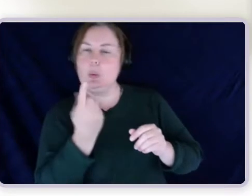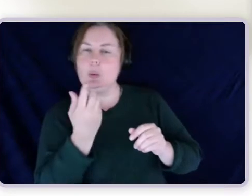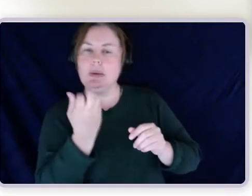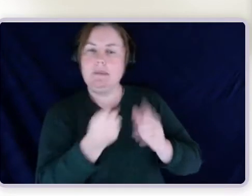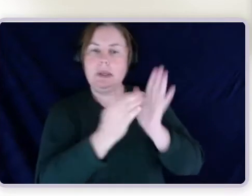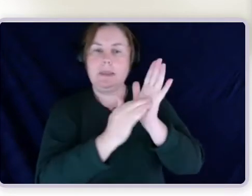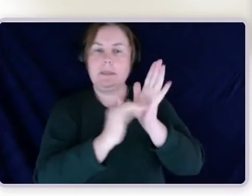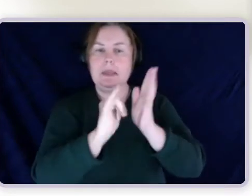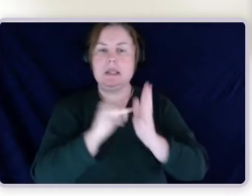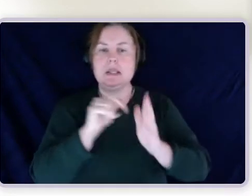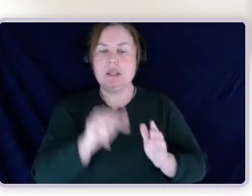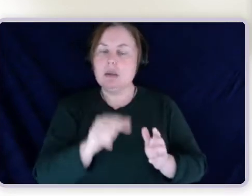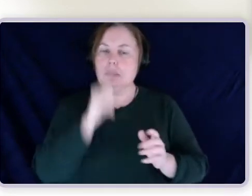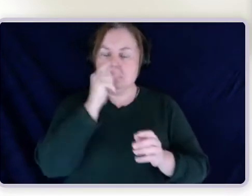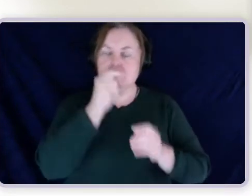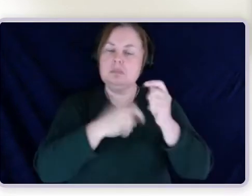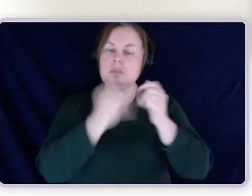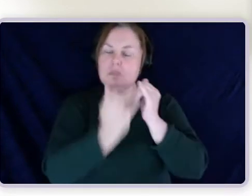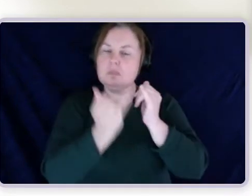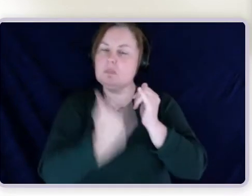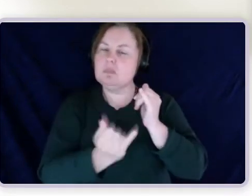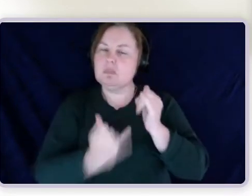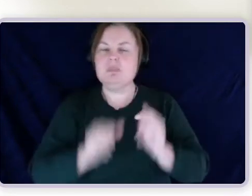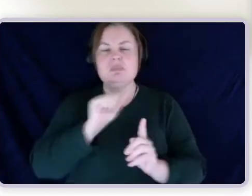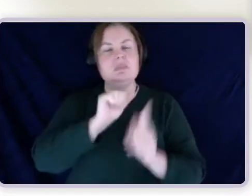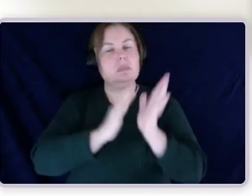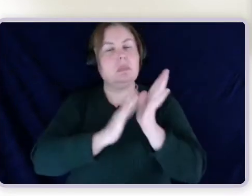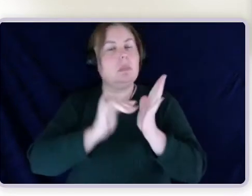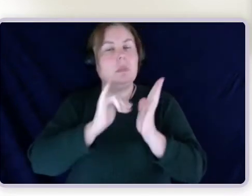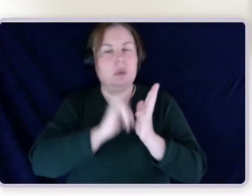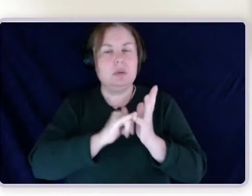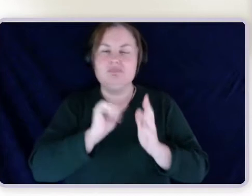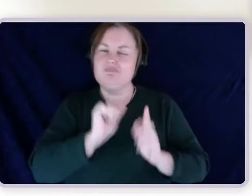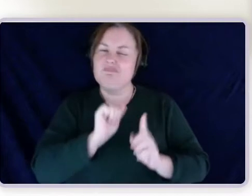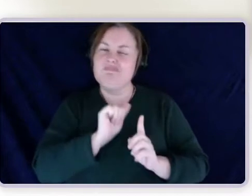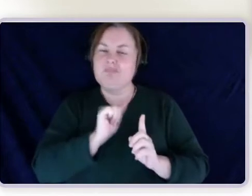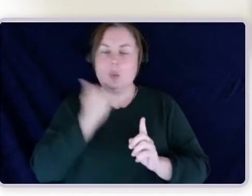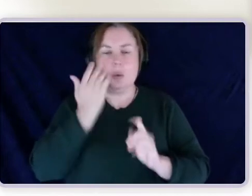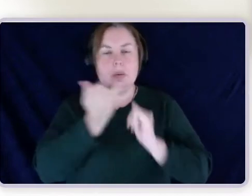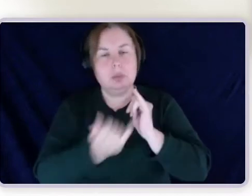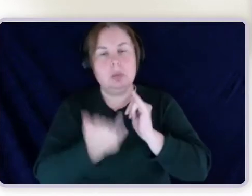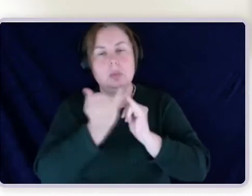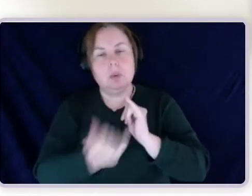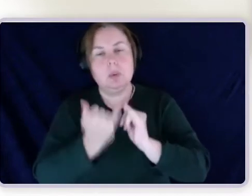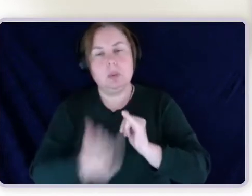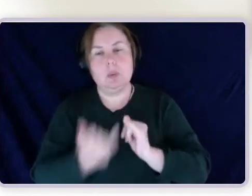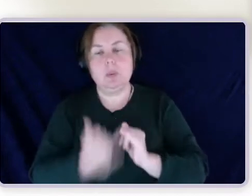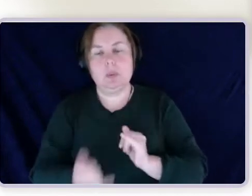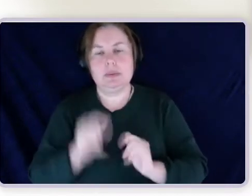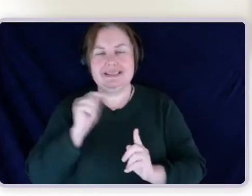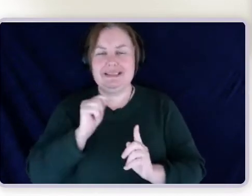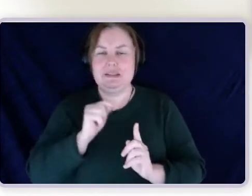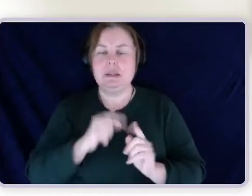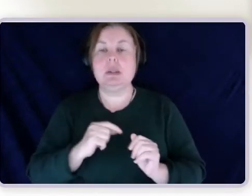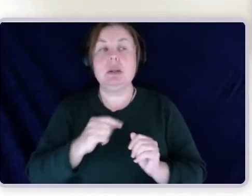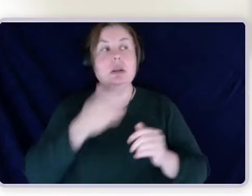as a general rule is only going to get worse and will always get worse. And Centrelink again